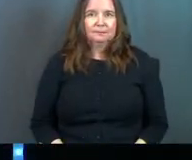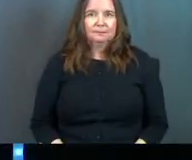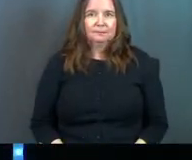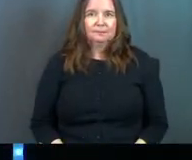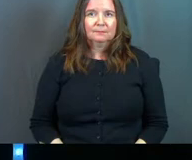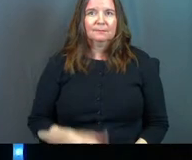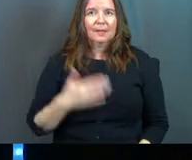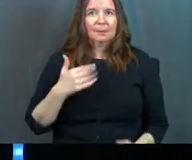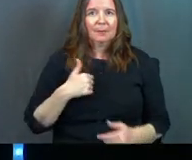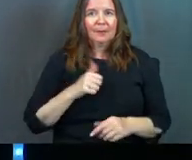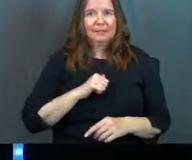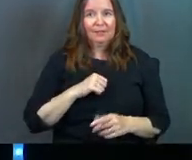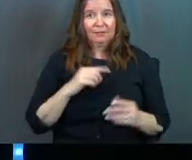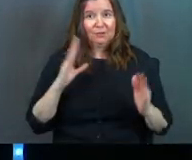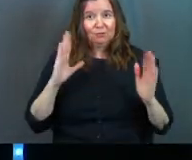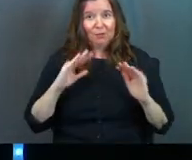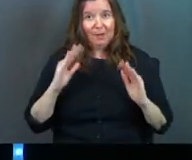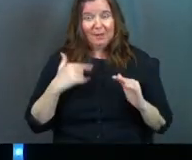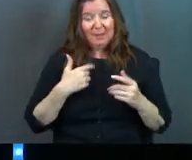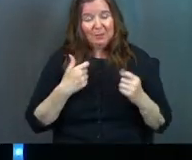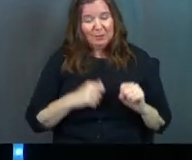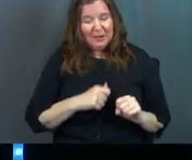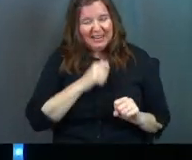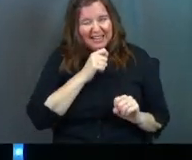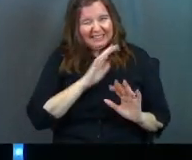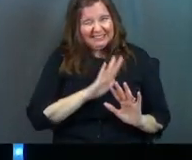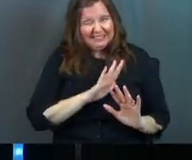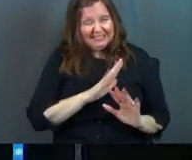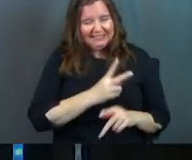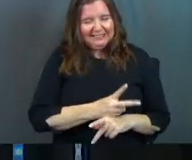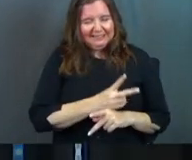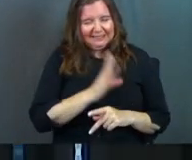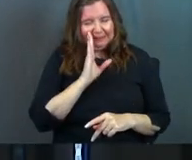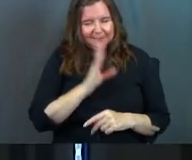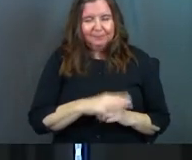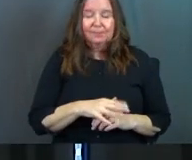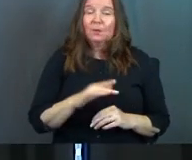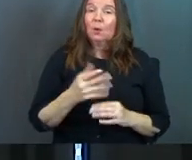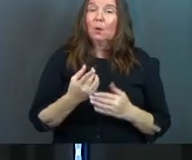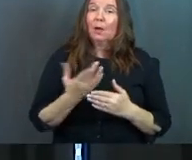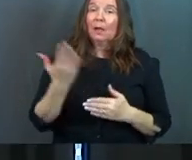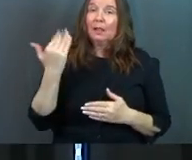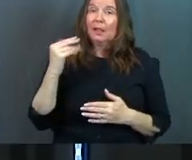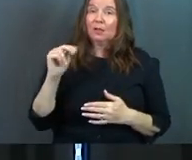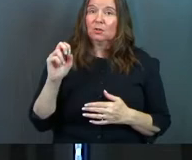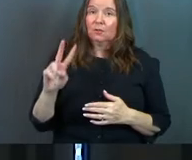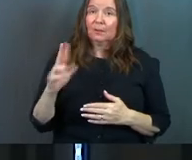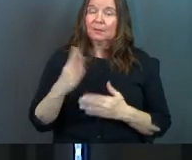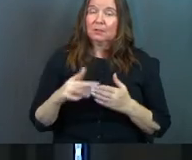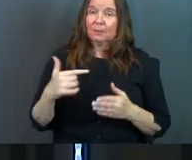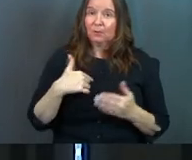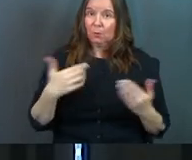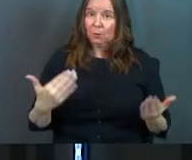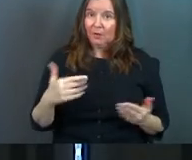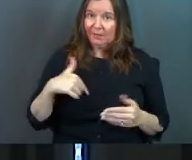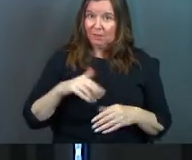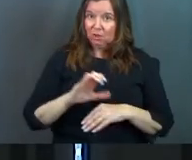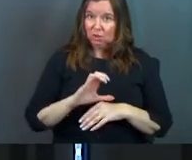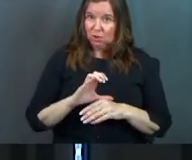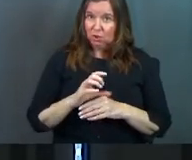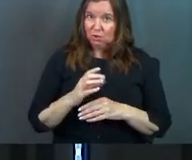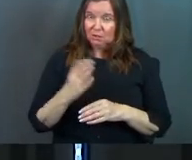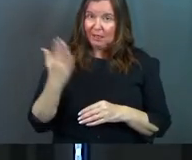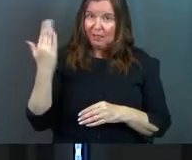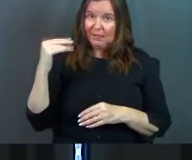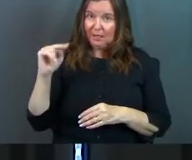I'm probably going to get myself in trouble. I'm going to try not to. So last November, some of you guys were here at this church